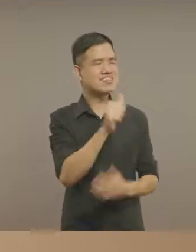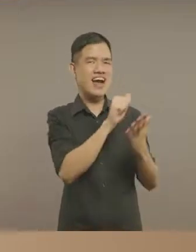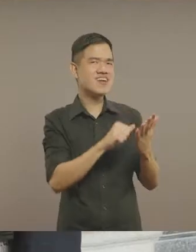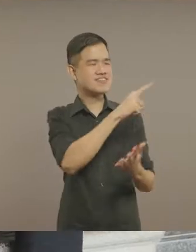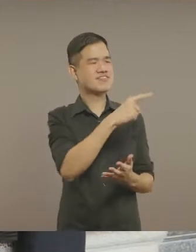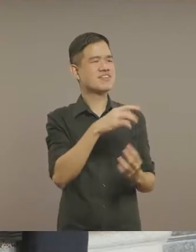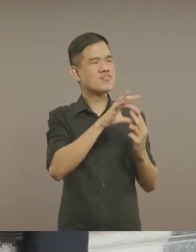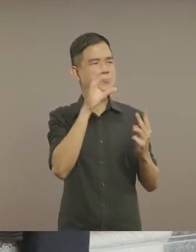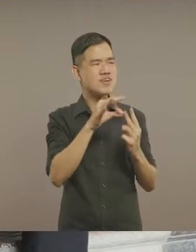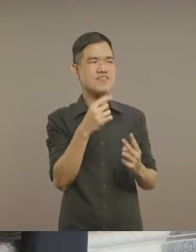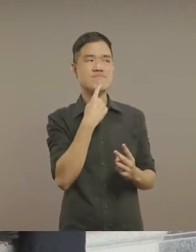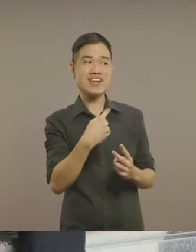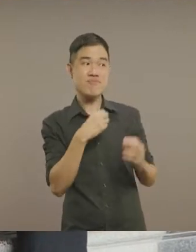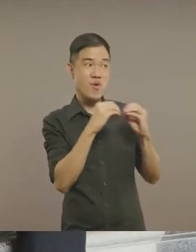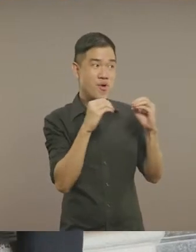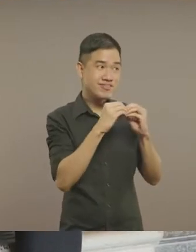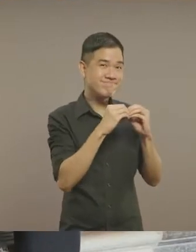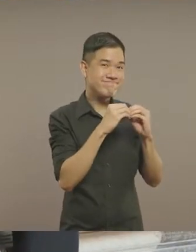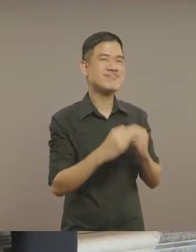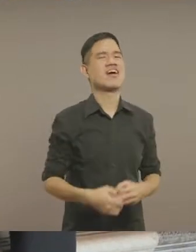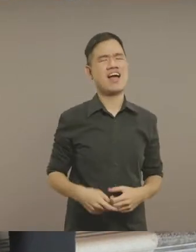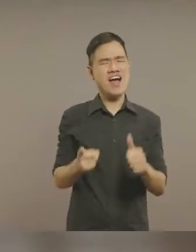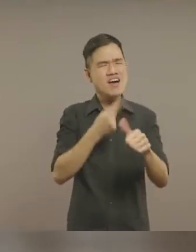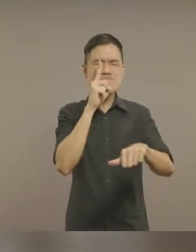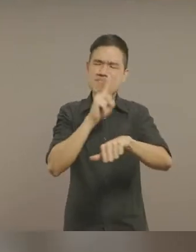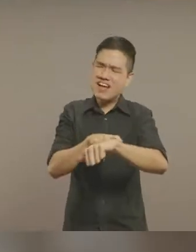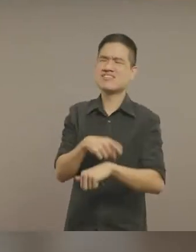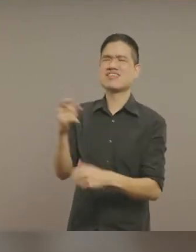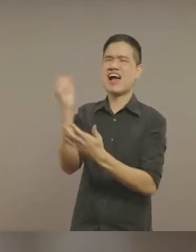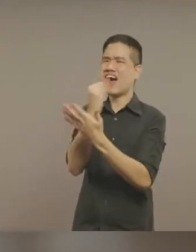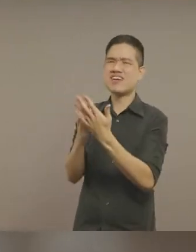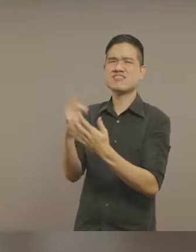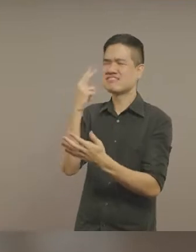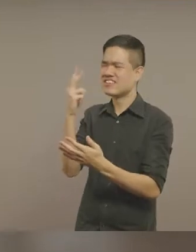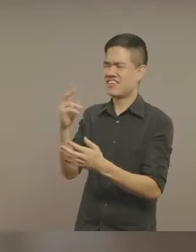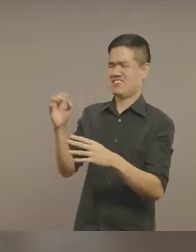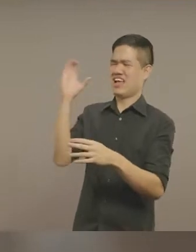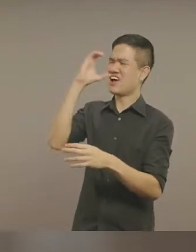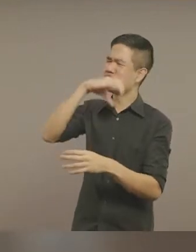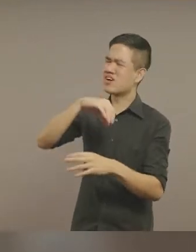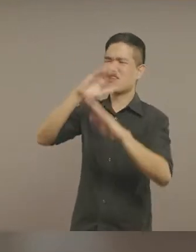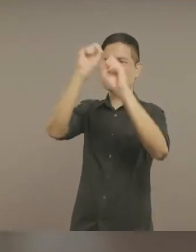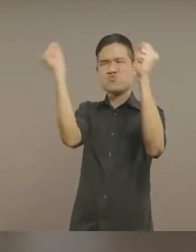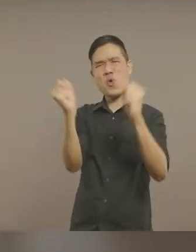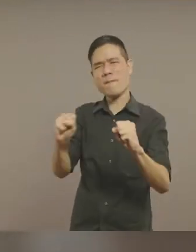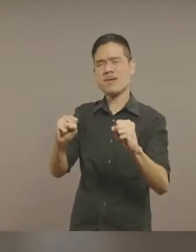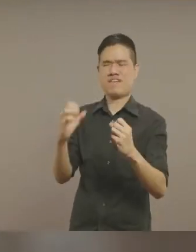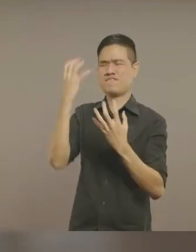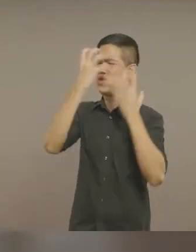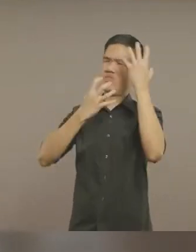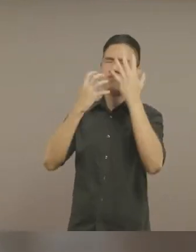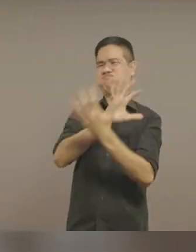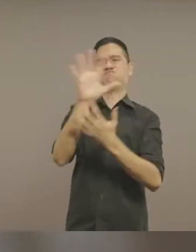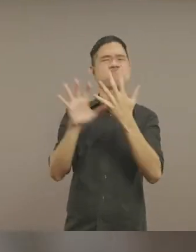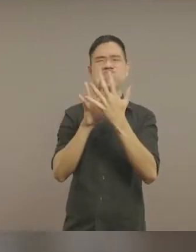Nat, can you tell me more about this artwork that you have selected? So this artwork at first glance might seem quite confusing and chaotic